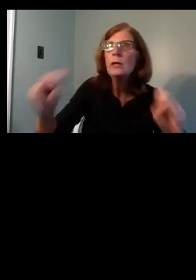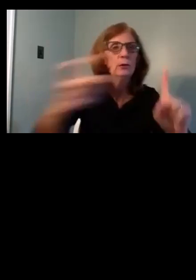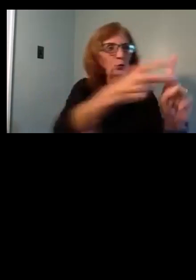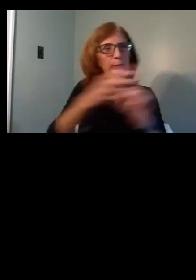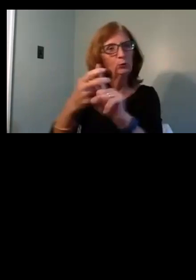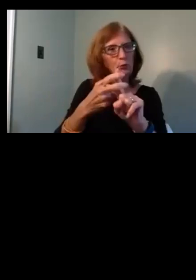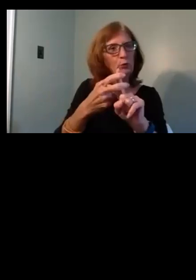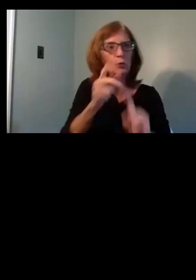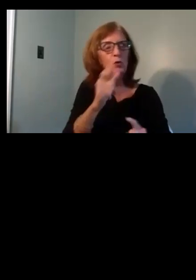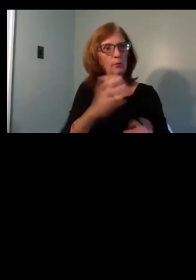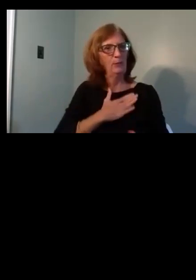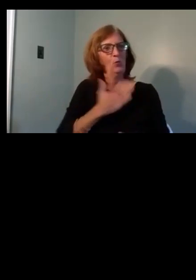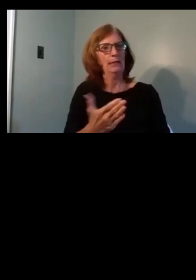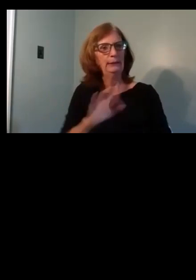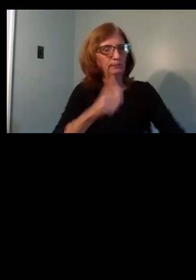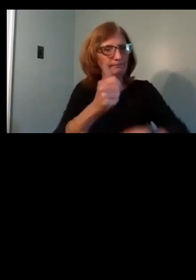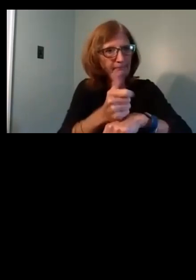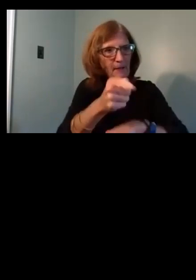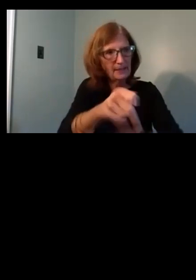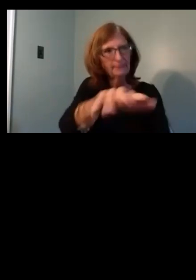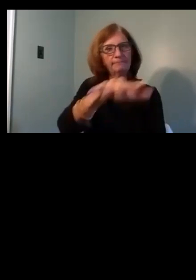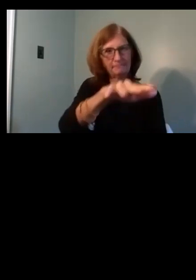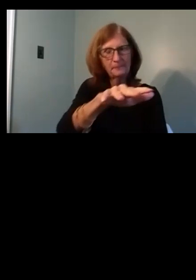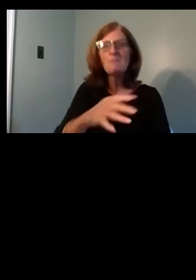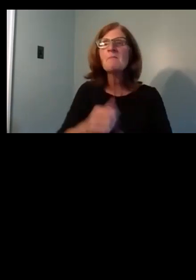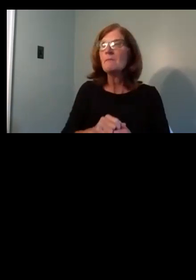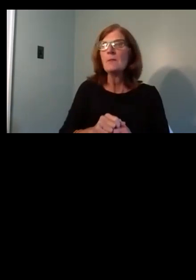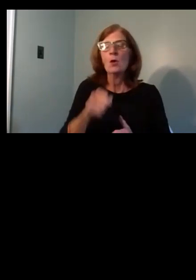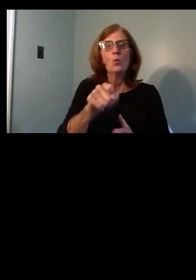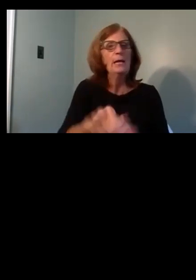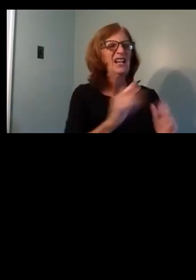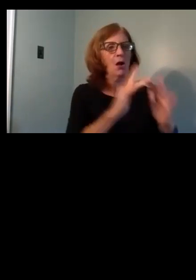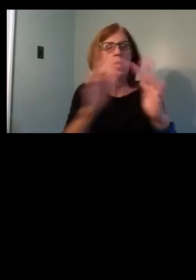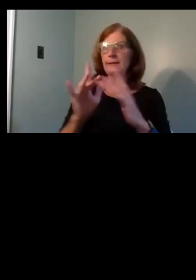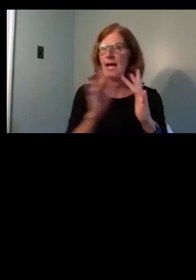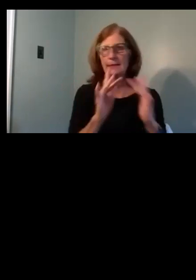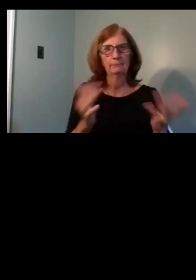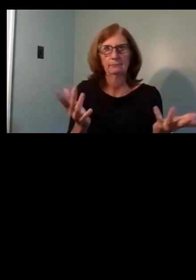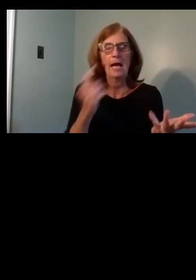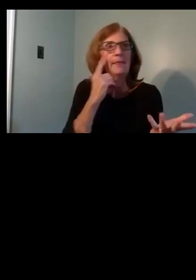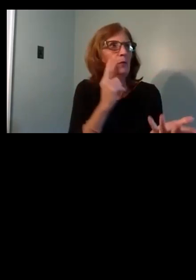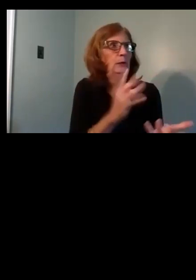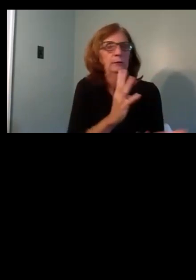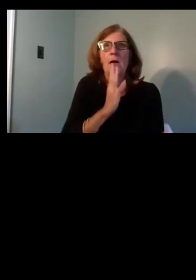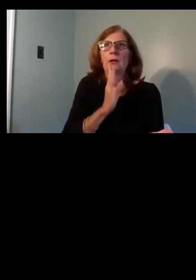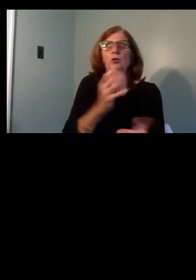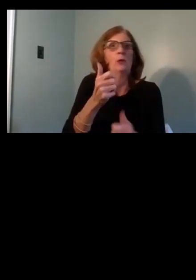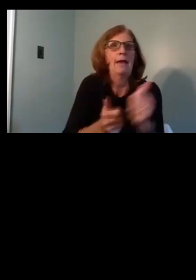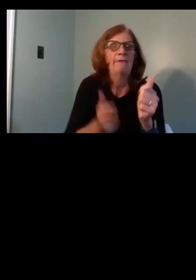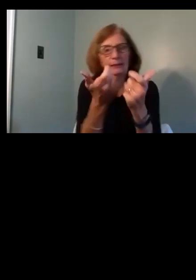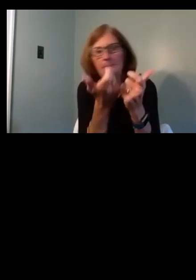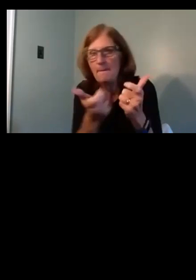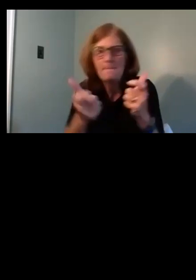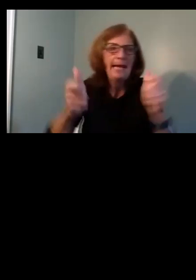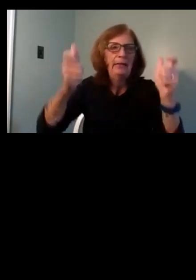this site. And what I will say is we literally reached out and probably spoke to every major operator